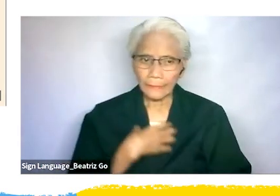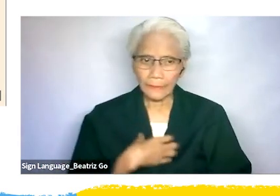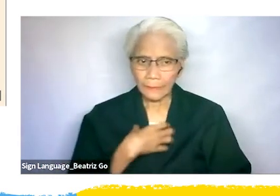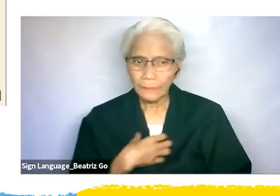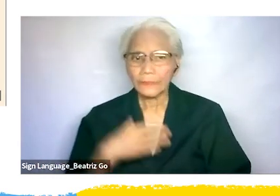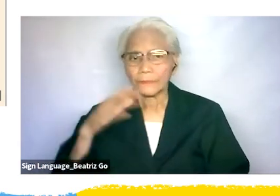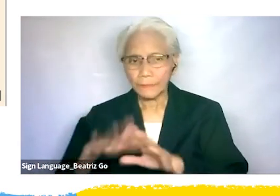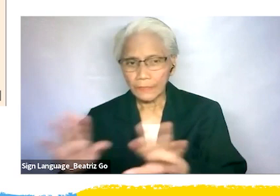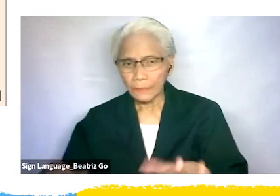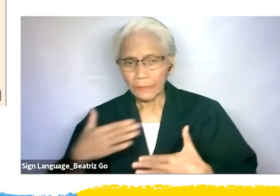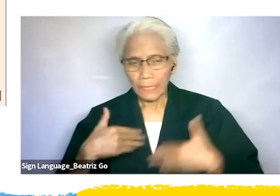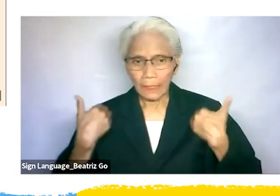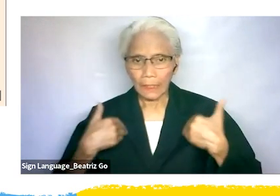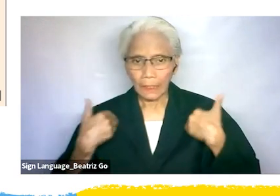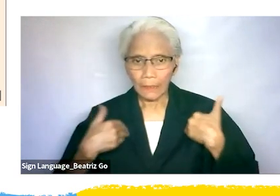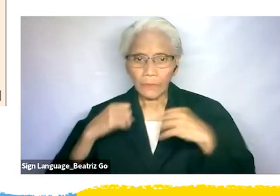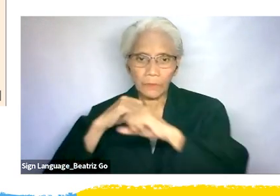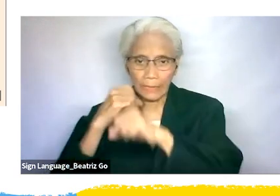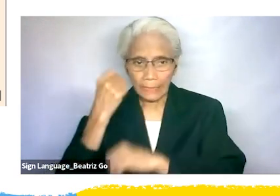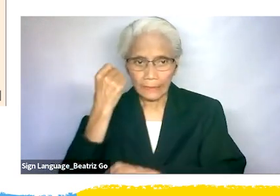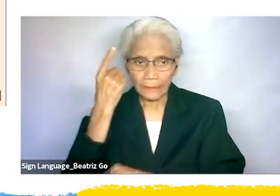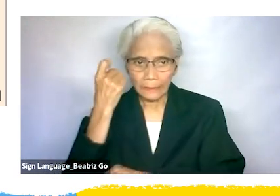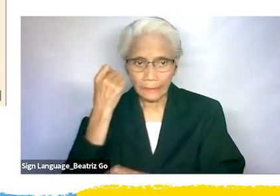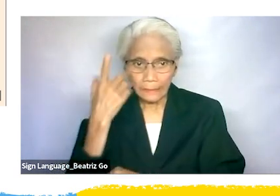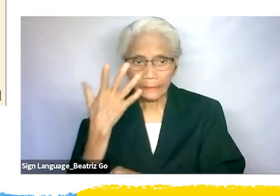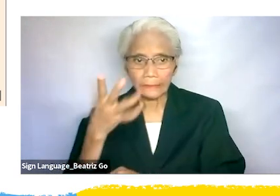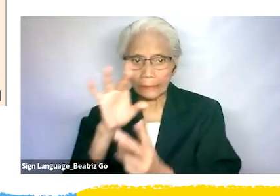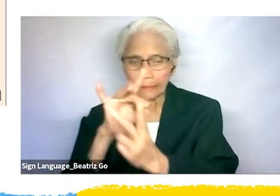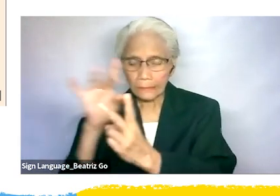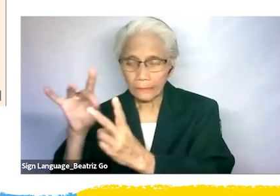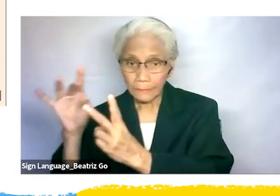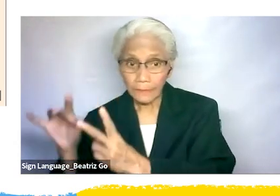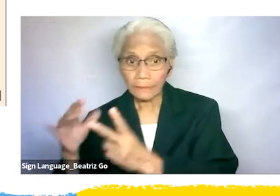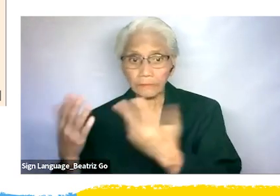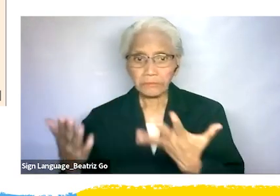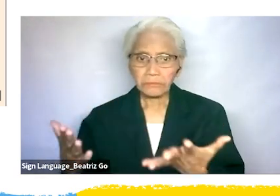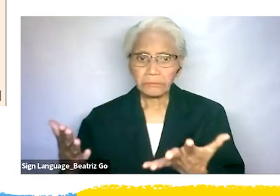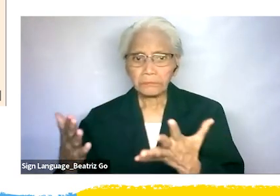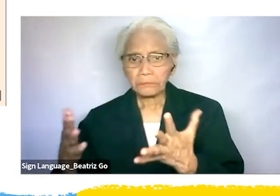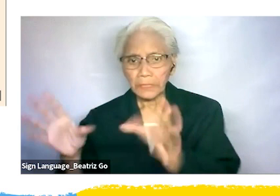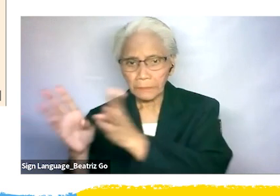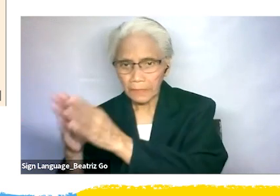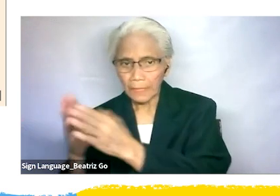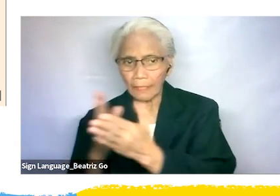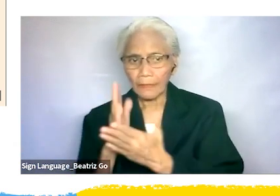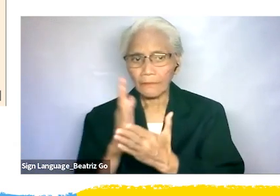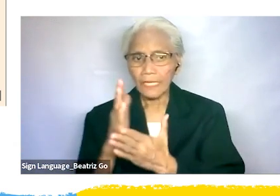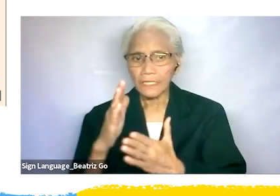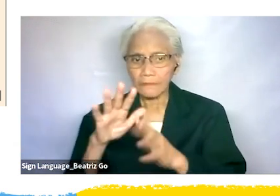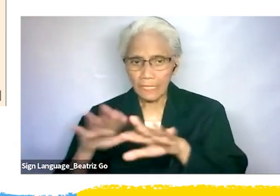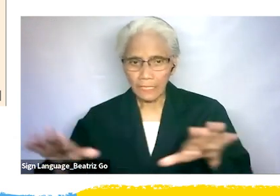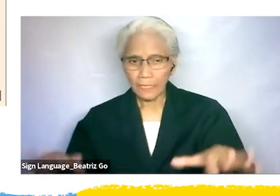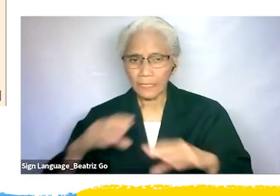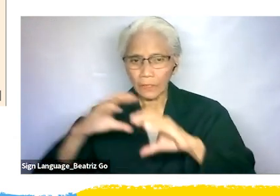understanding of the optional protocol to the Convention on the Life of the Child on a Communications